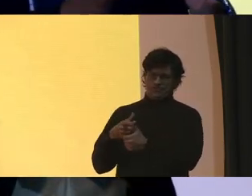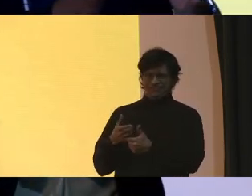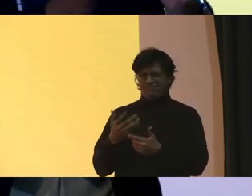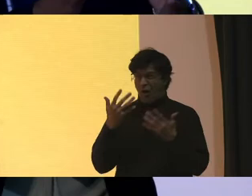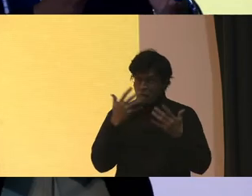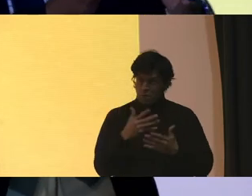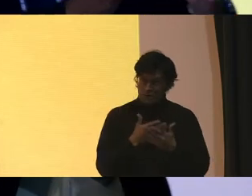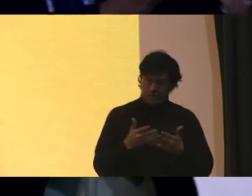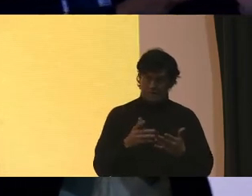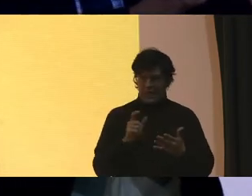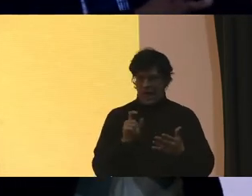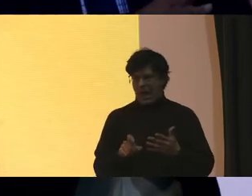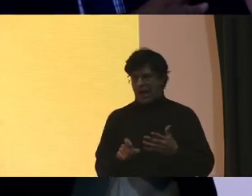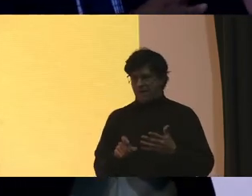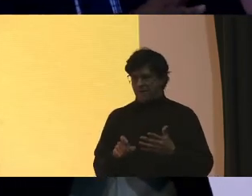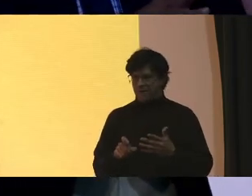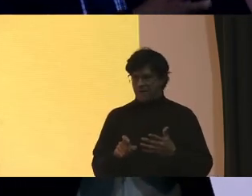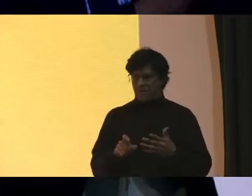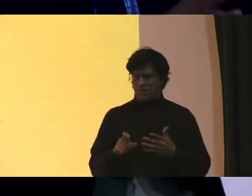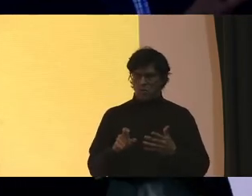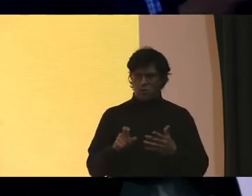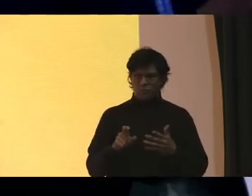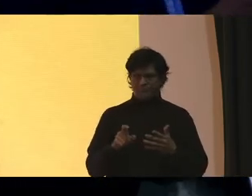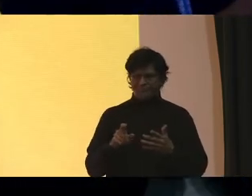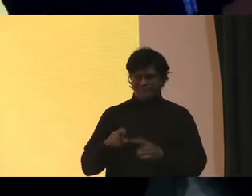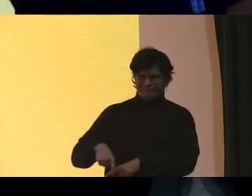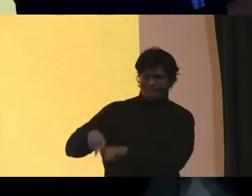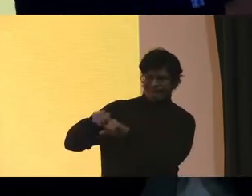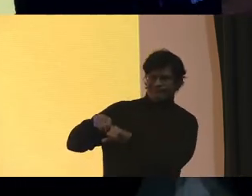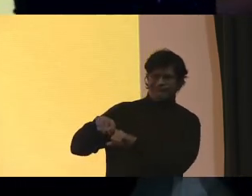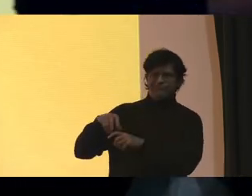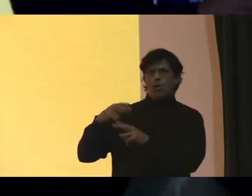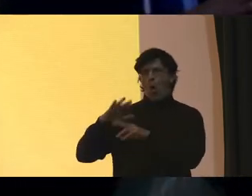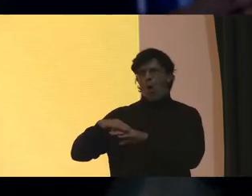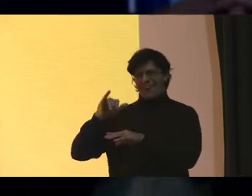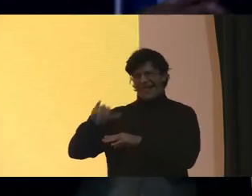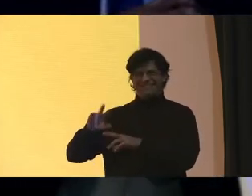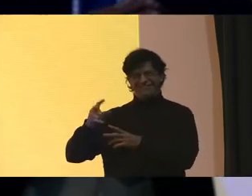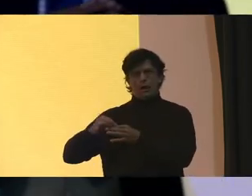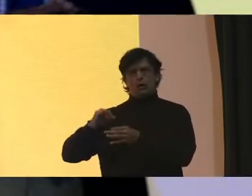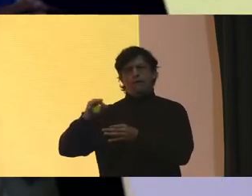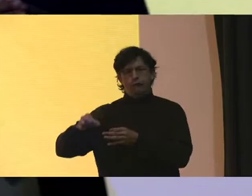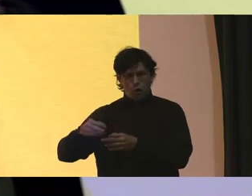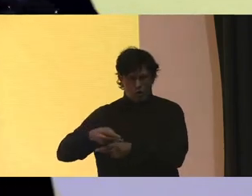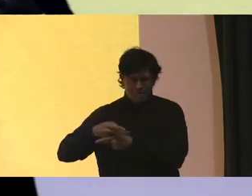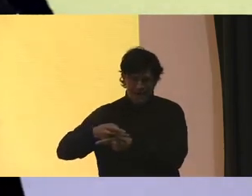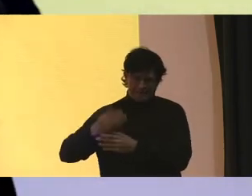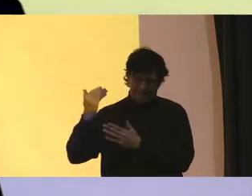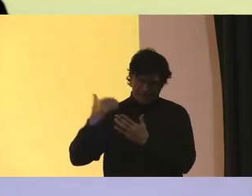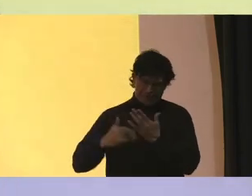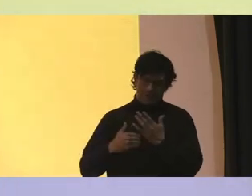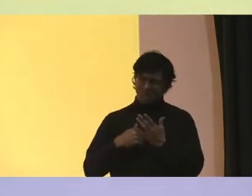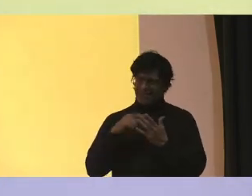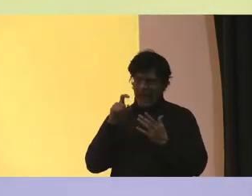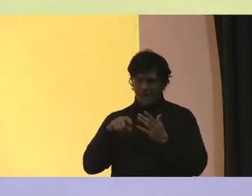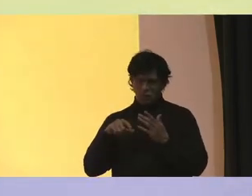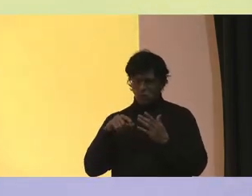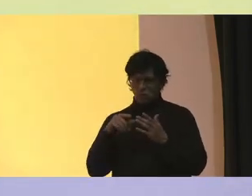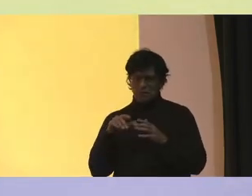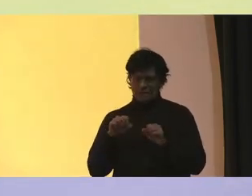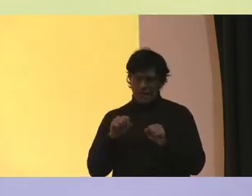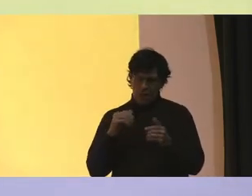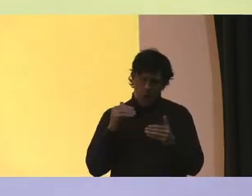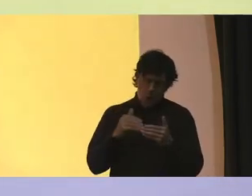that have to go on the back burner The deferred maintenance list So I'd have to take a close look at,